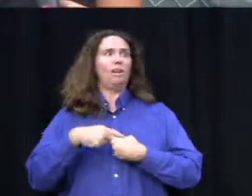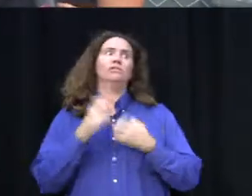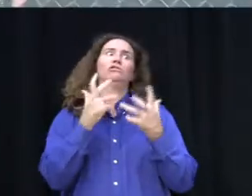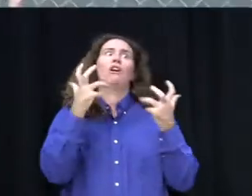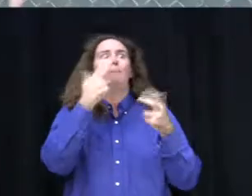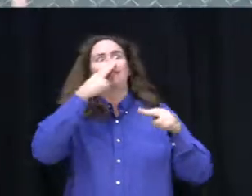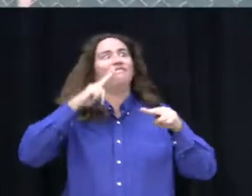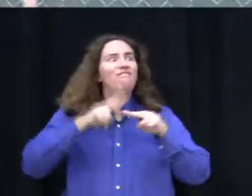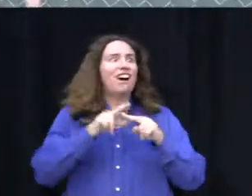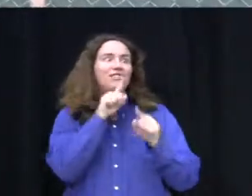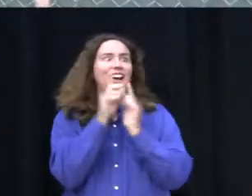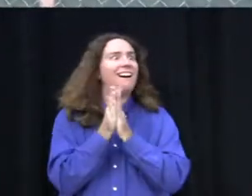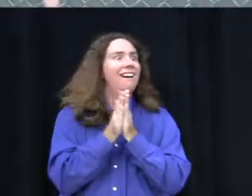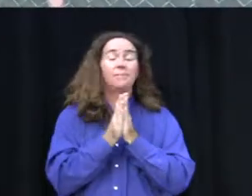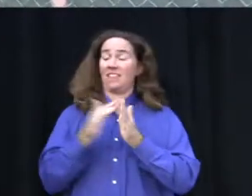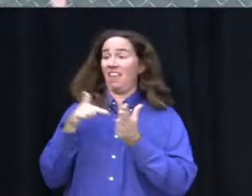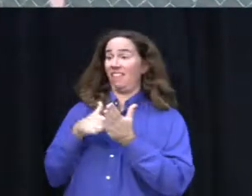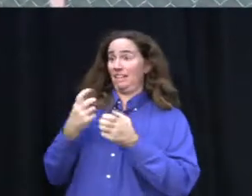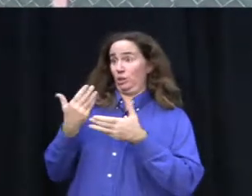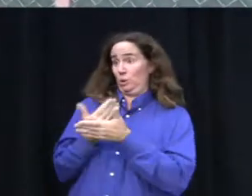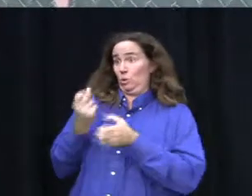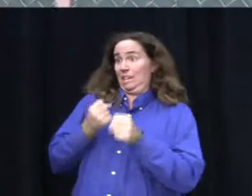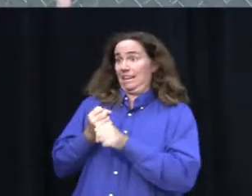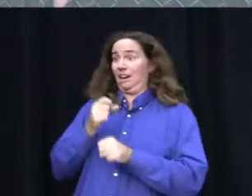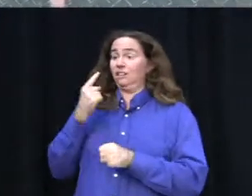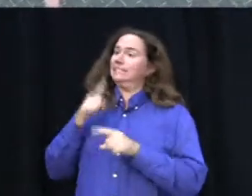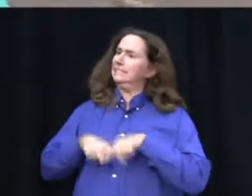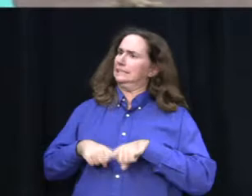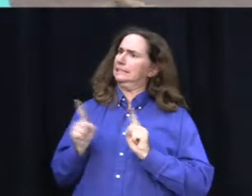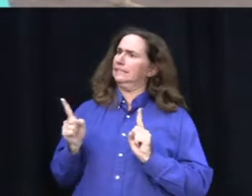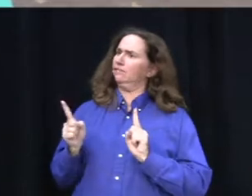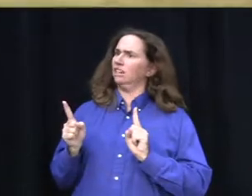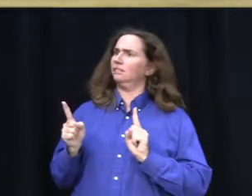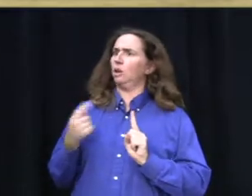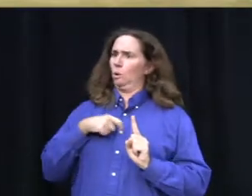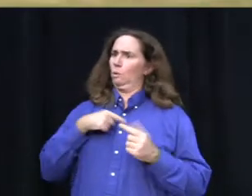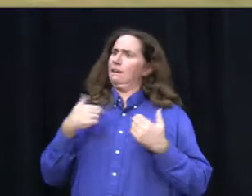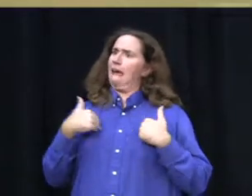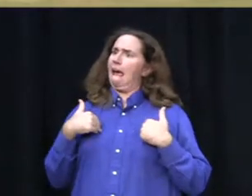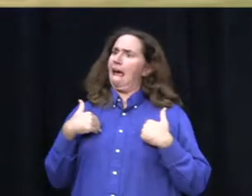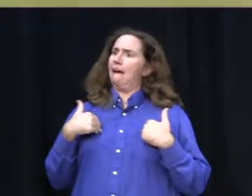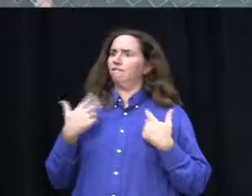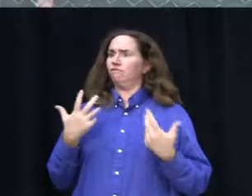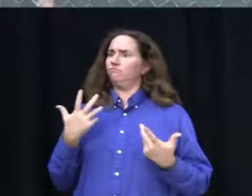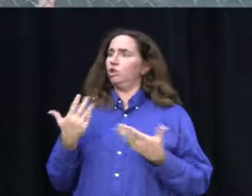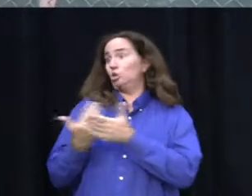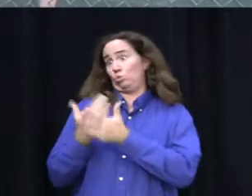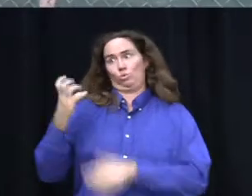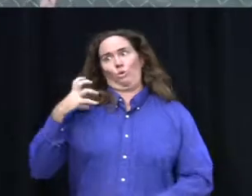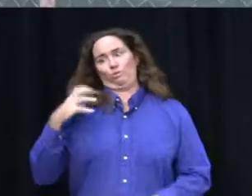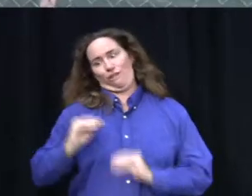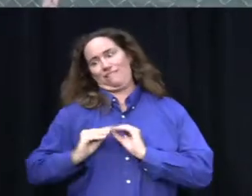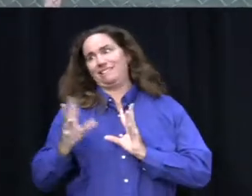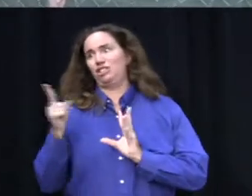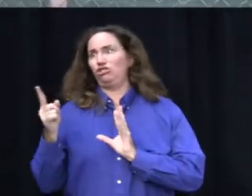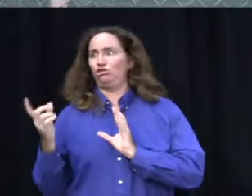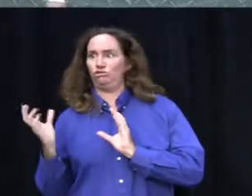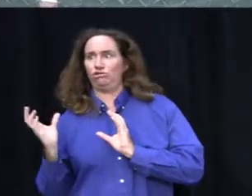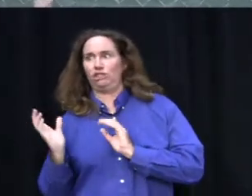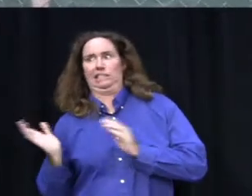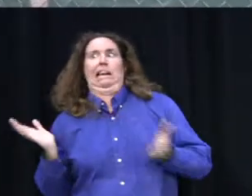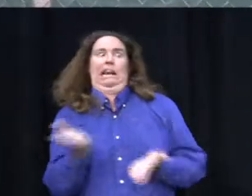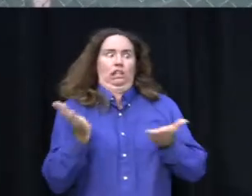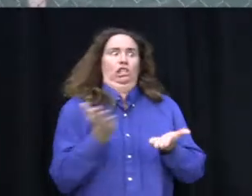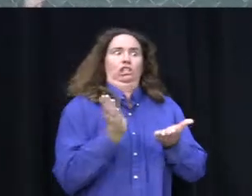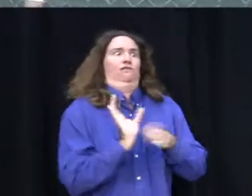much fun. This new year, it's definitely different because we have a new coach, obviously. She pushes us a lot